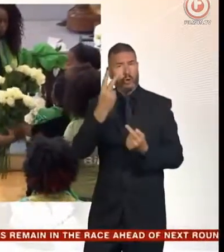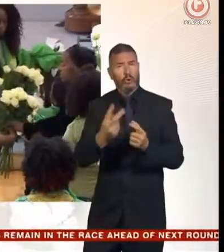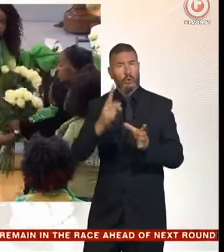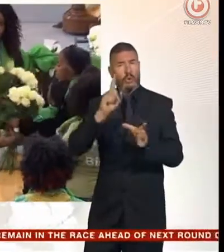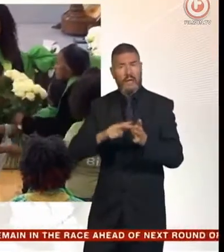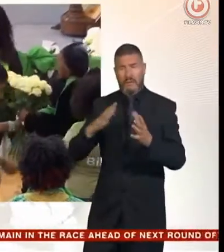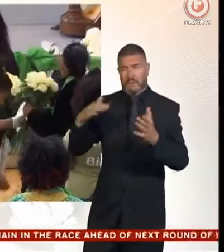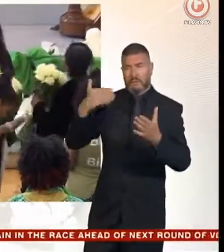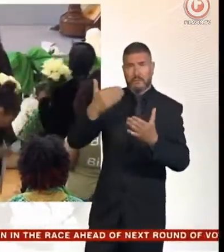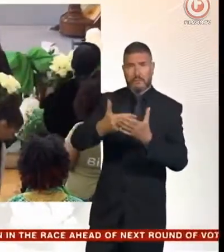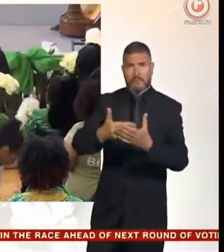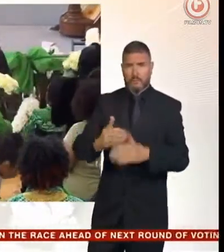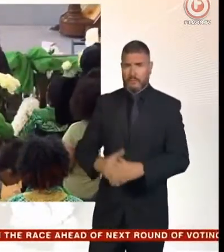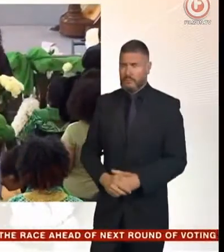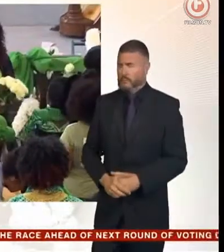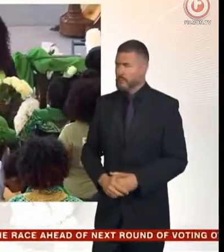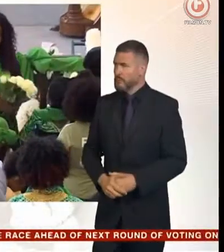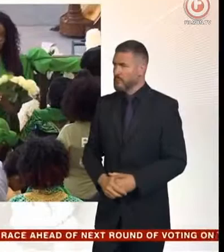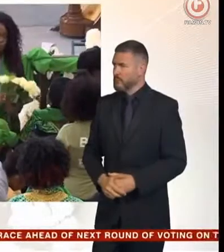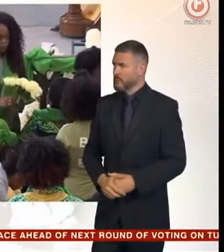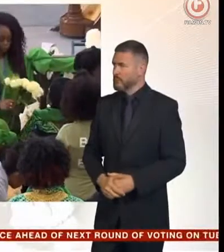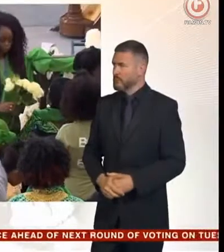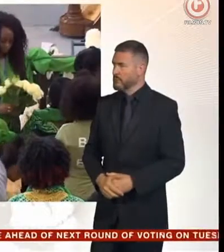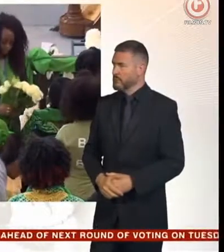years. Sarah Campbell, BBC News.